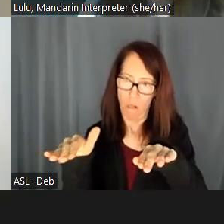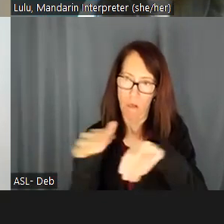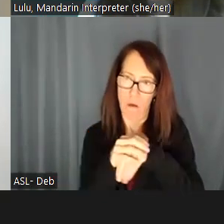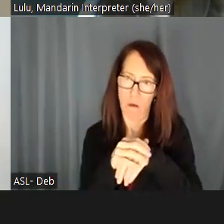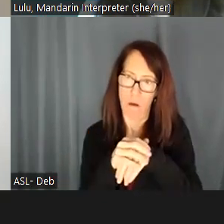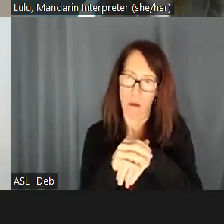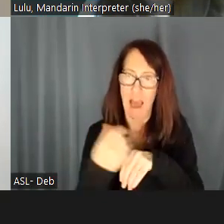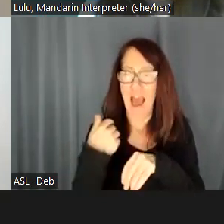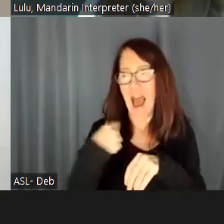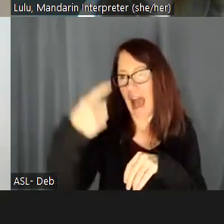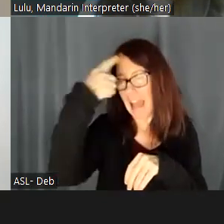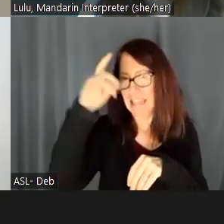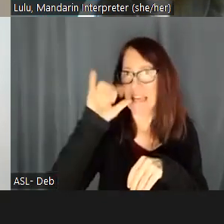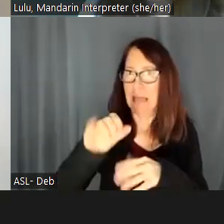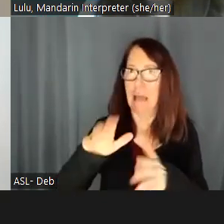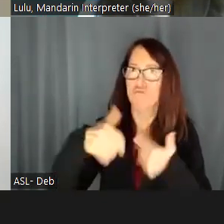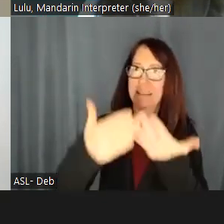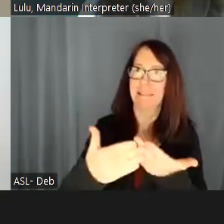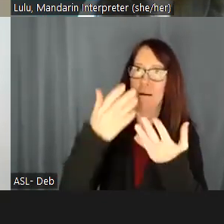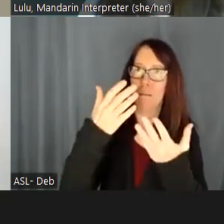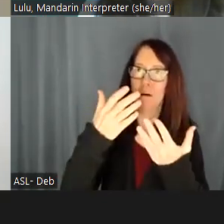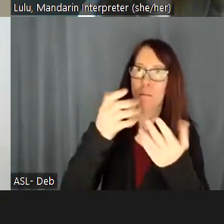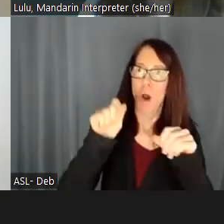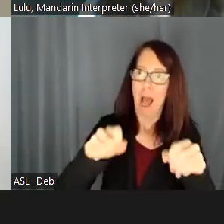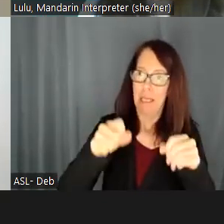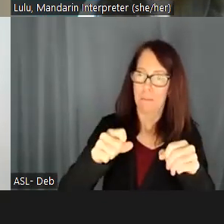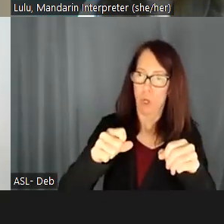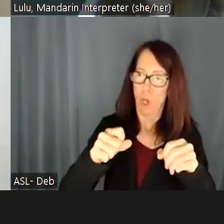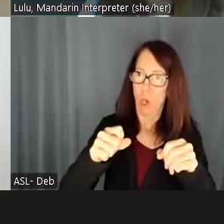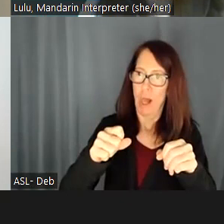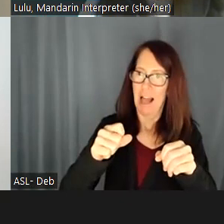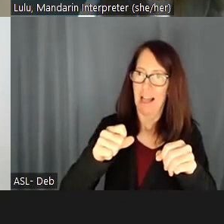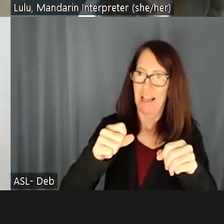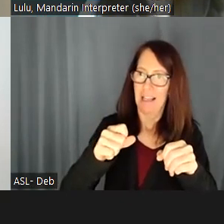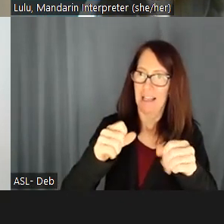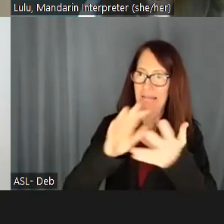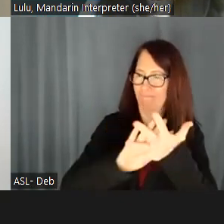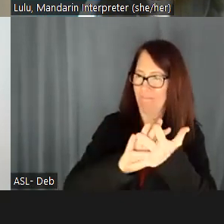dilution, you know, of the information,